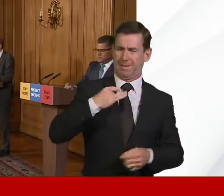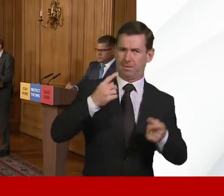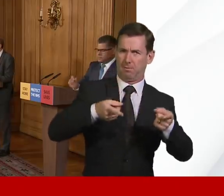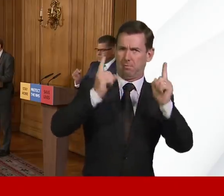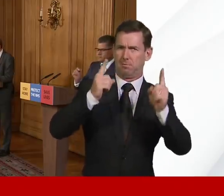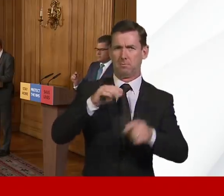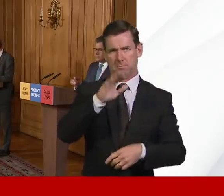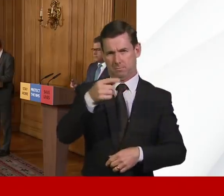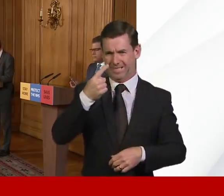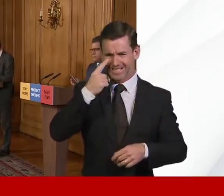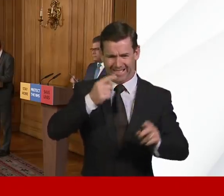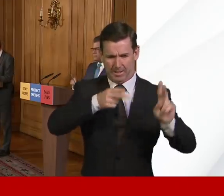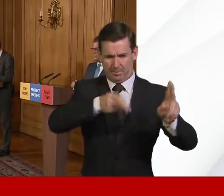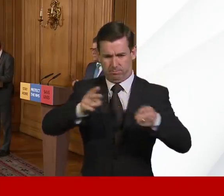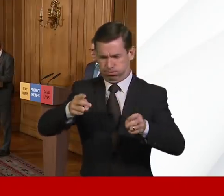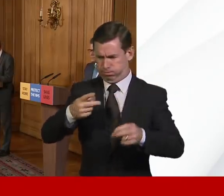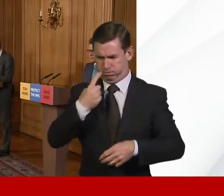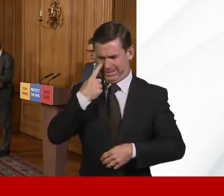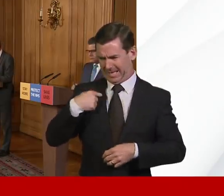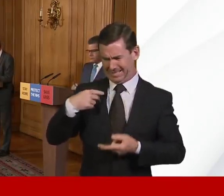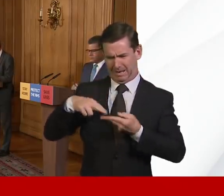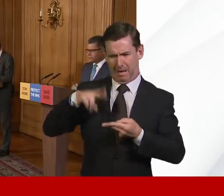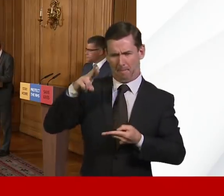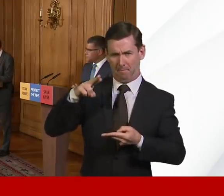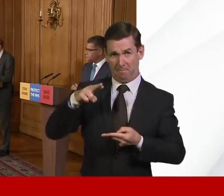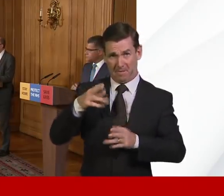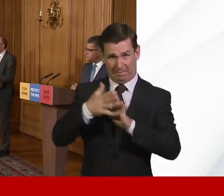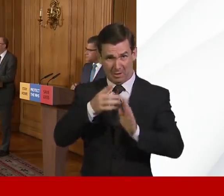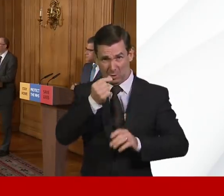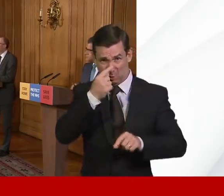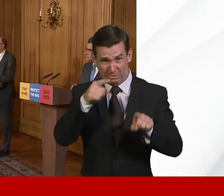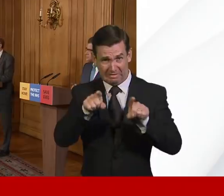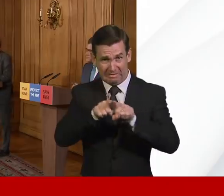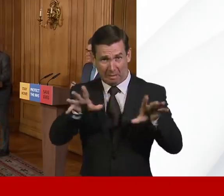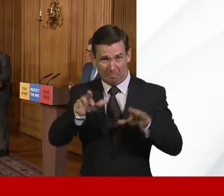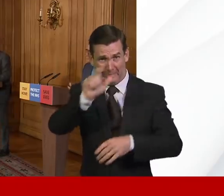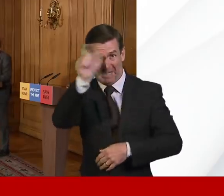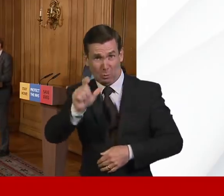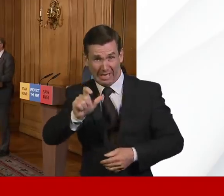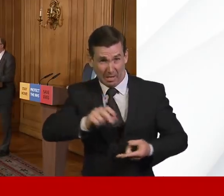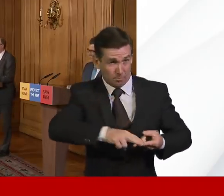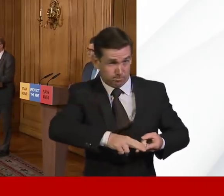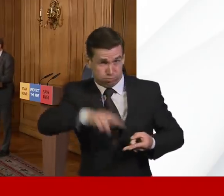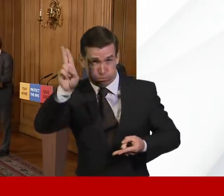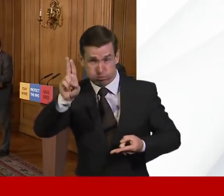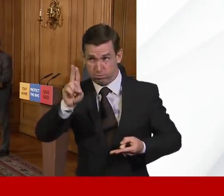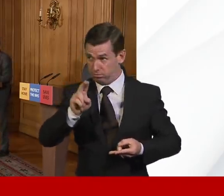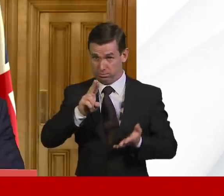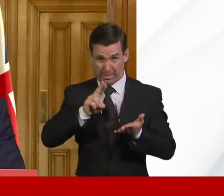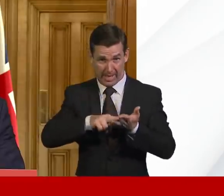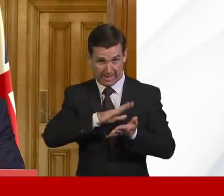on the same trajectory as countries like Italy? And given the rate of increase, can the NHS cope at this current level?